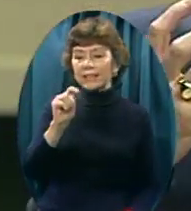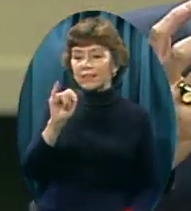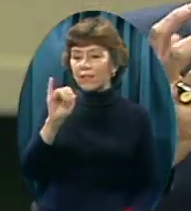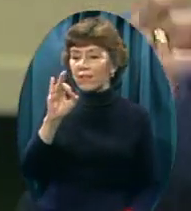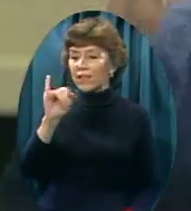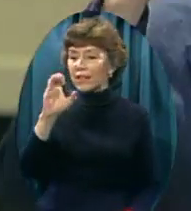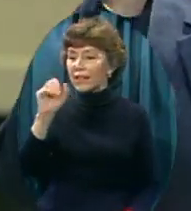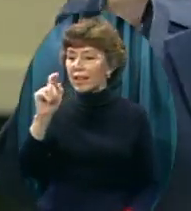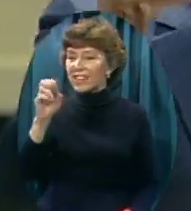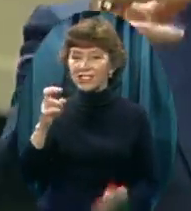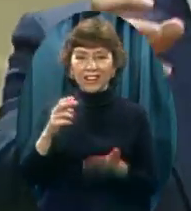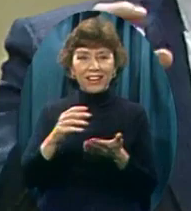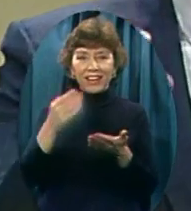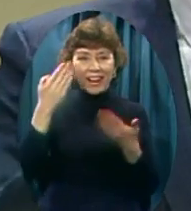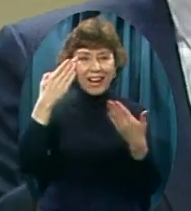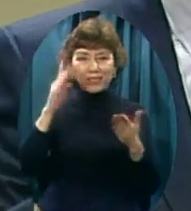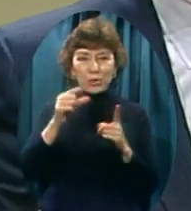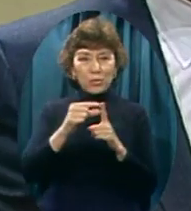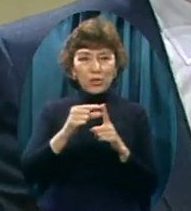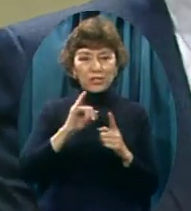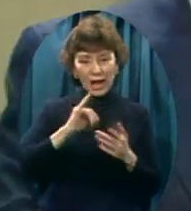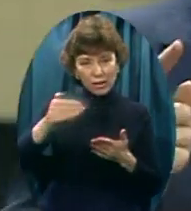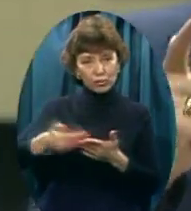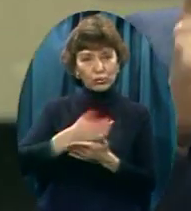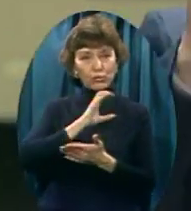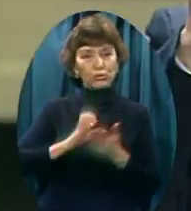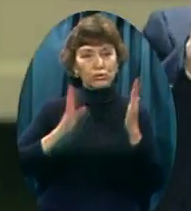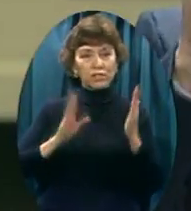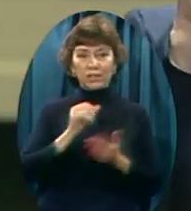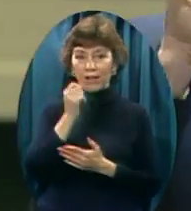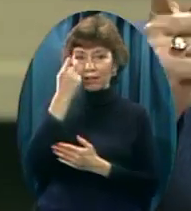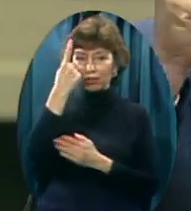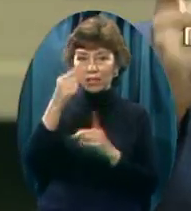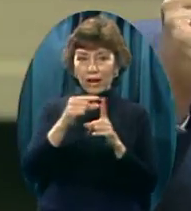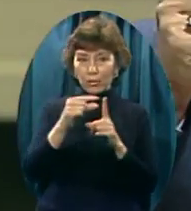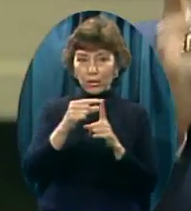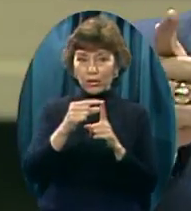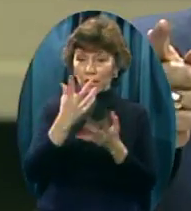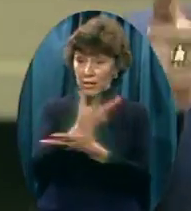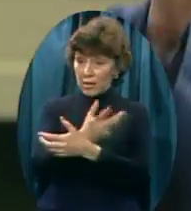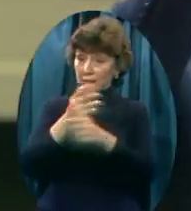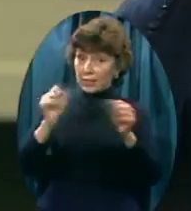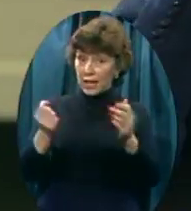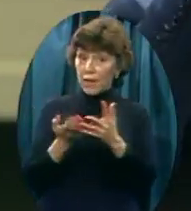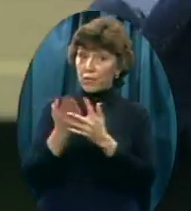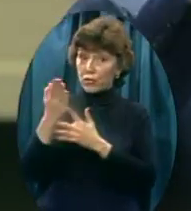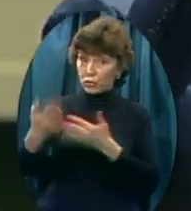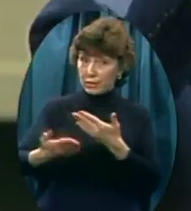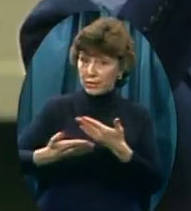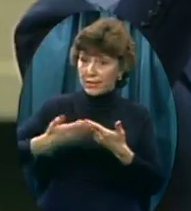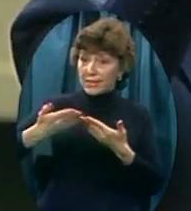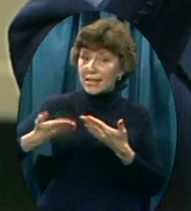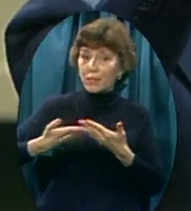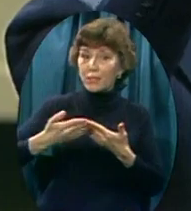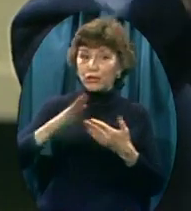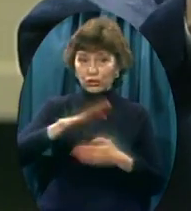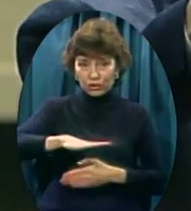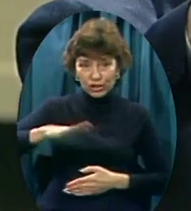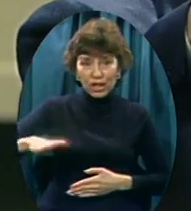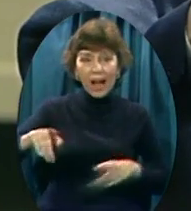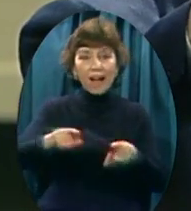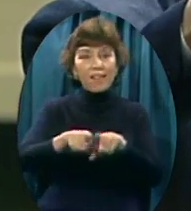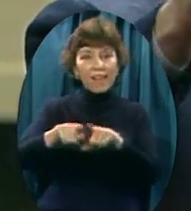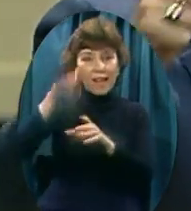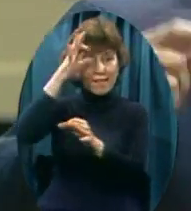know About theology Or what your position Is here or there You are saved By simple childlike faith In the finished work Of Christ at